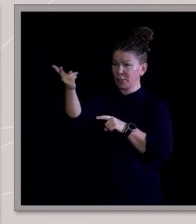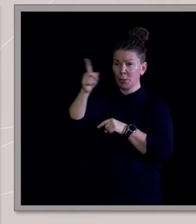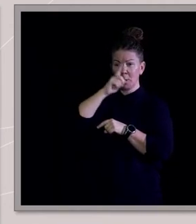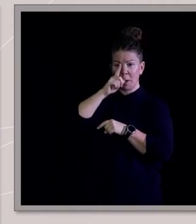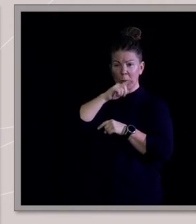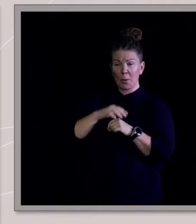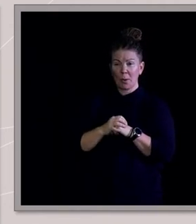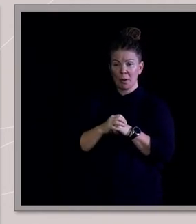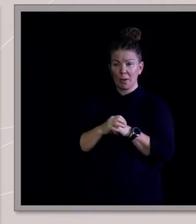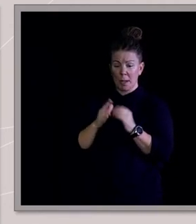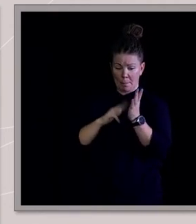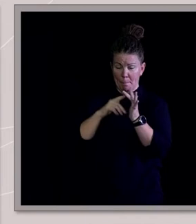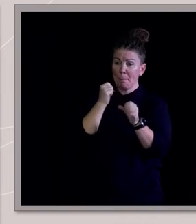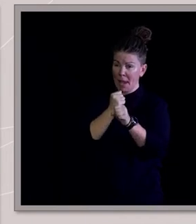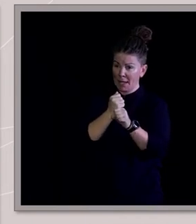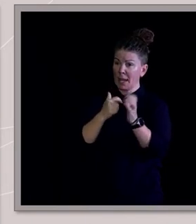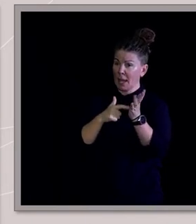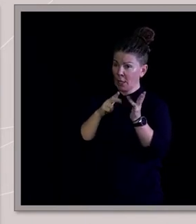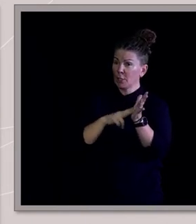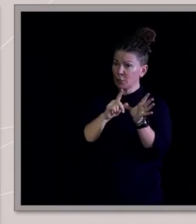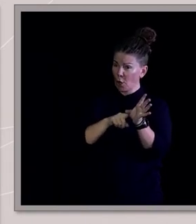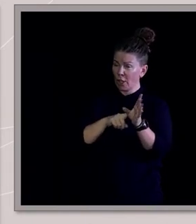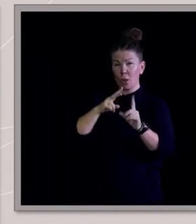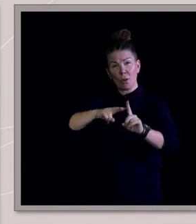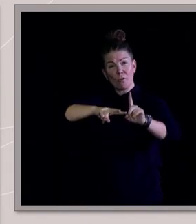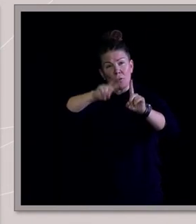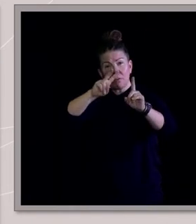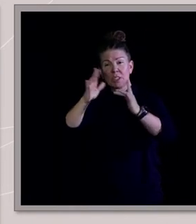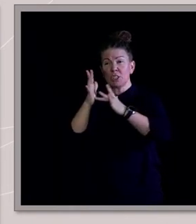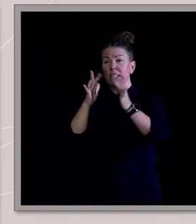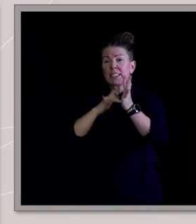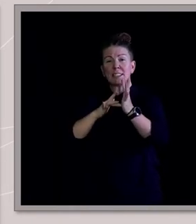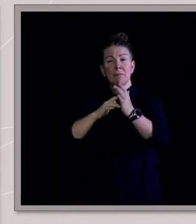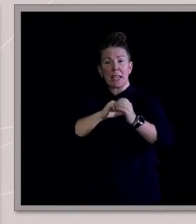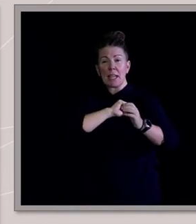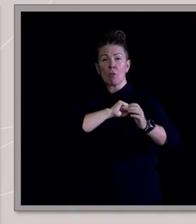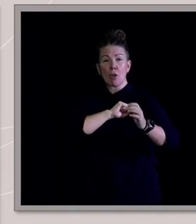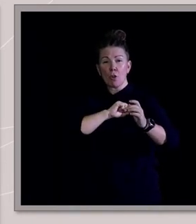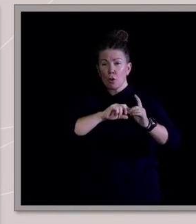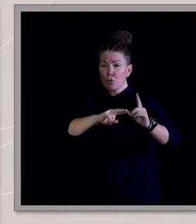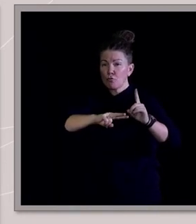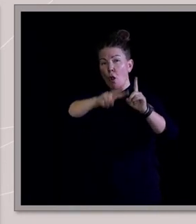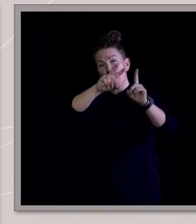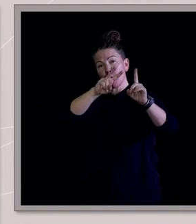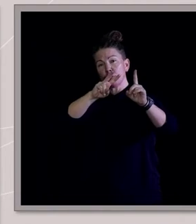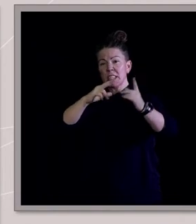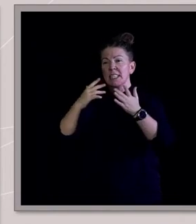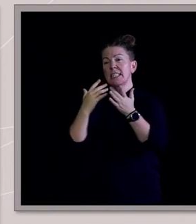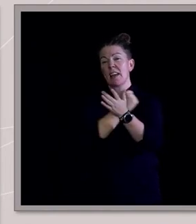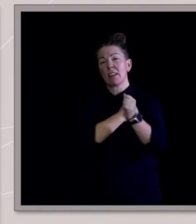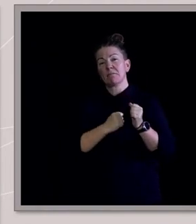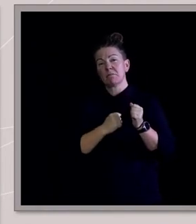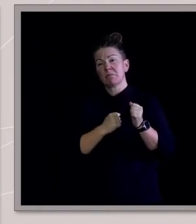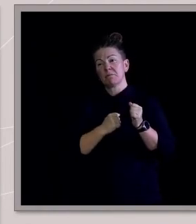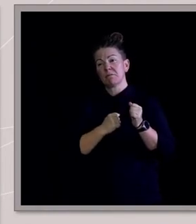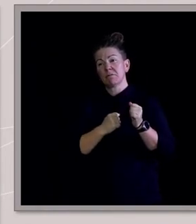see Jesus as their role model and their hero and their saviour. And I just thought, I don't believe it. And I don't